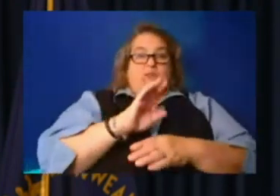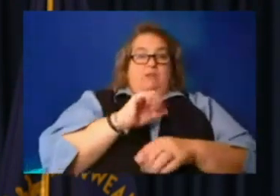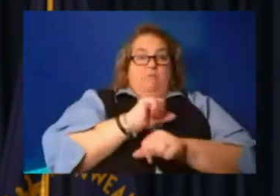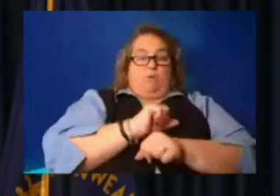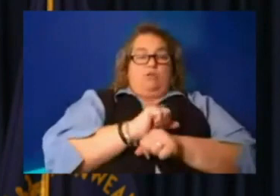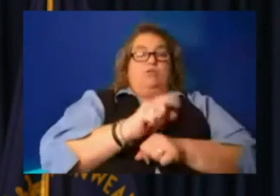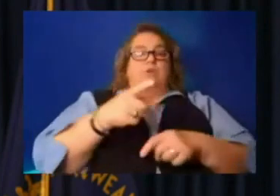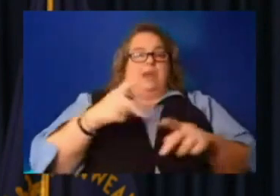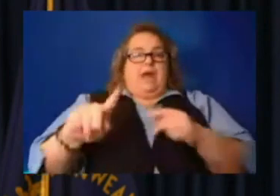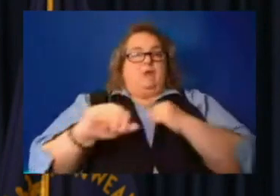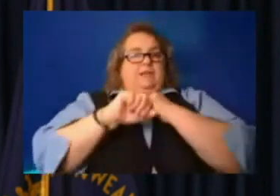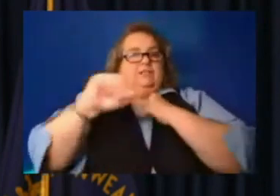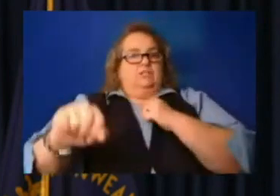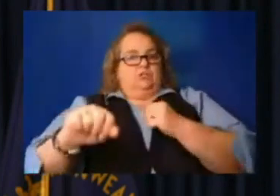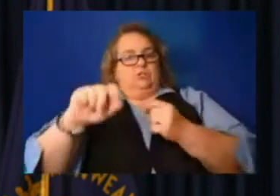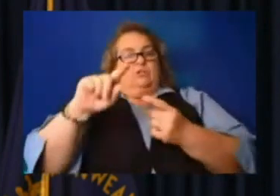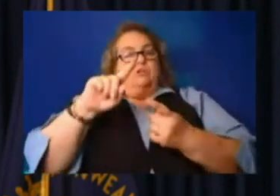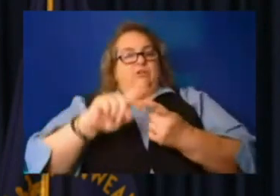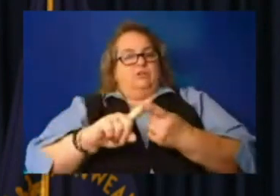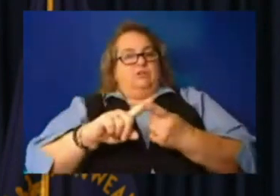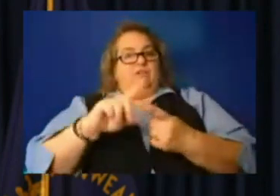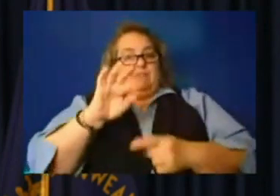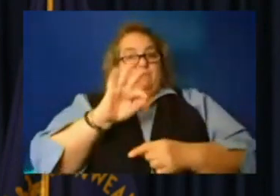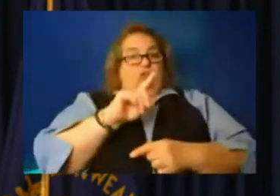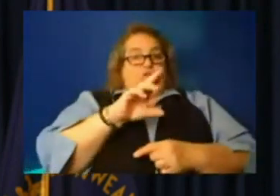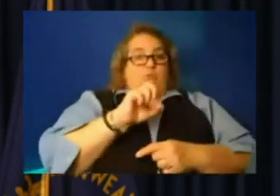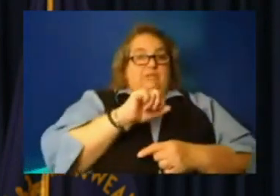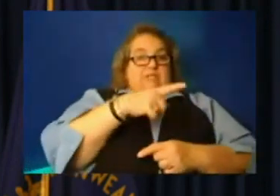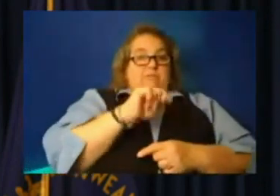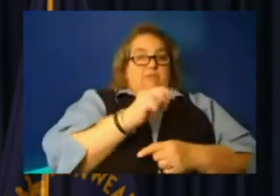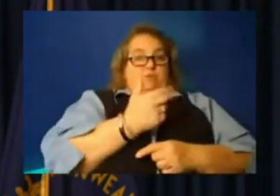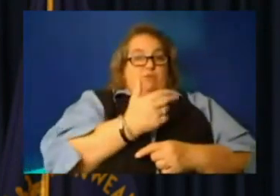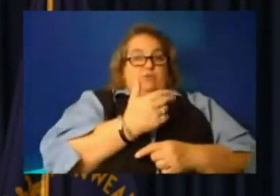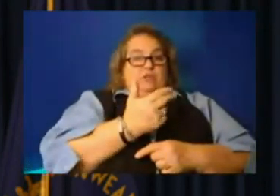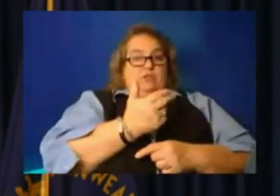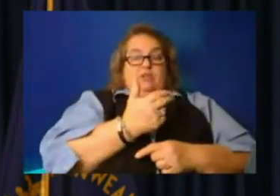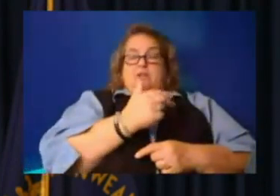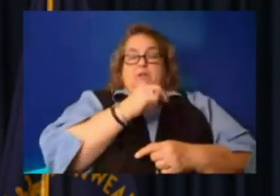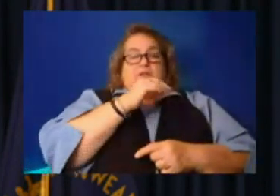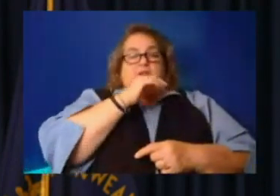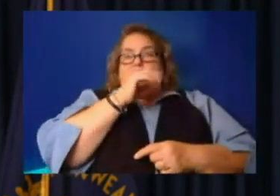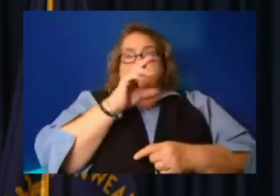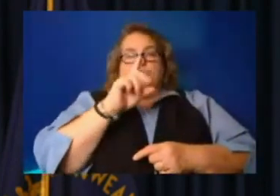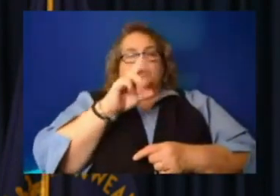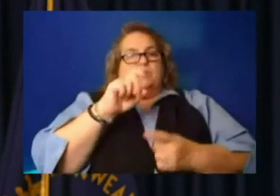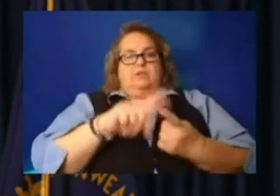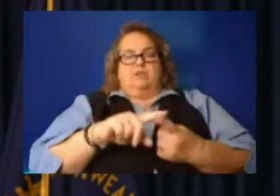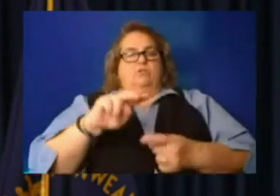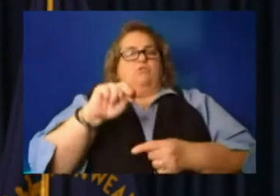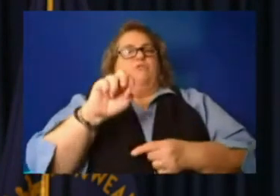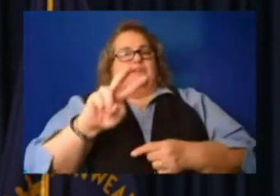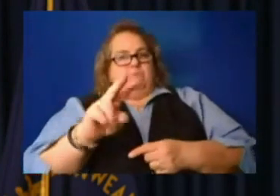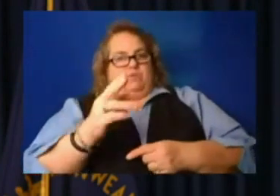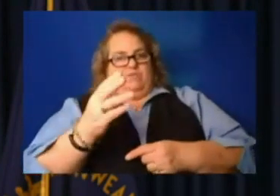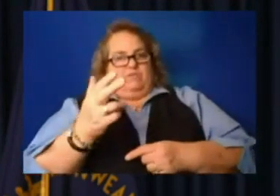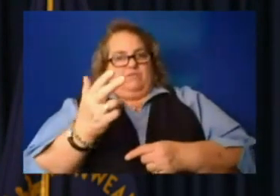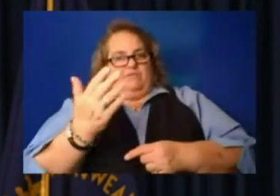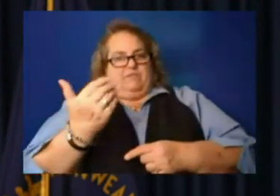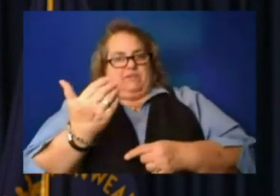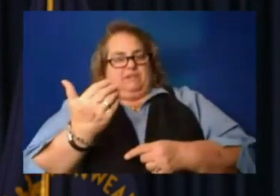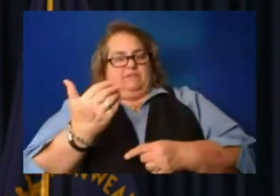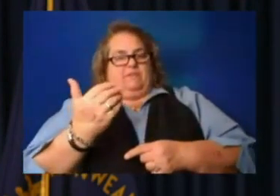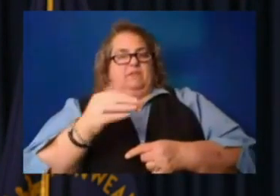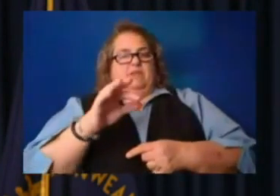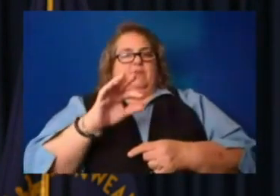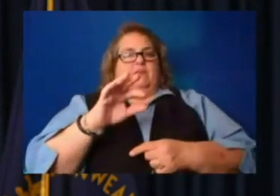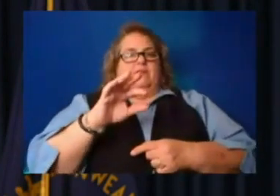until if it was due in September 15th, it won't be due until November 15th. Payroll withholding filings and payments due